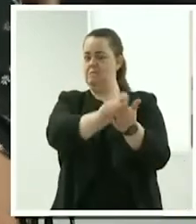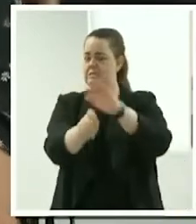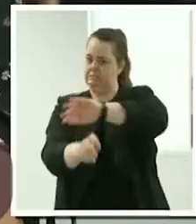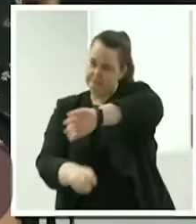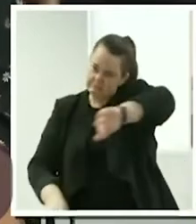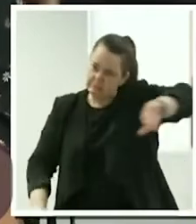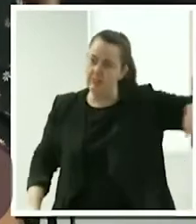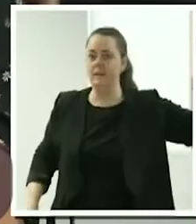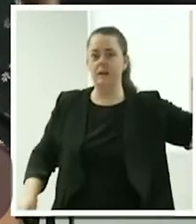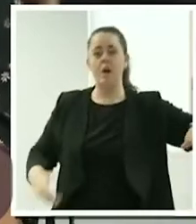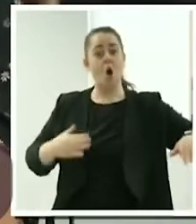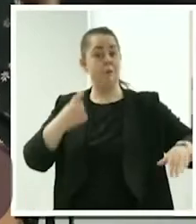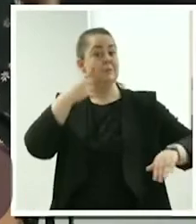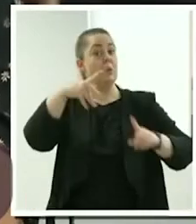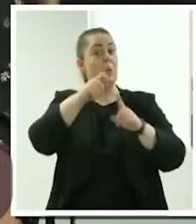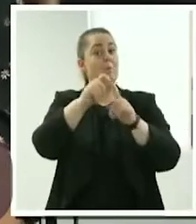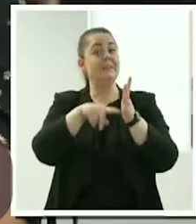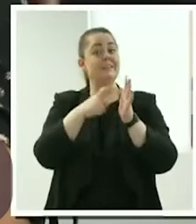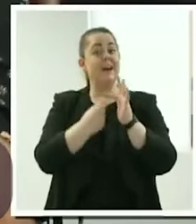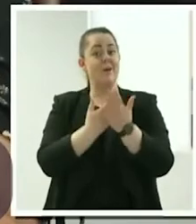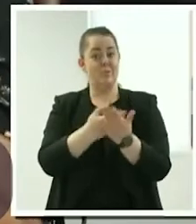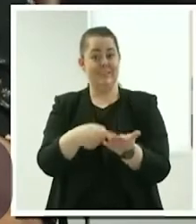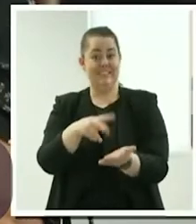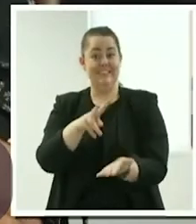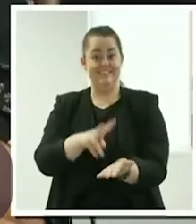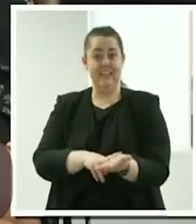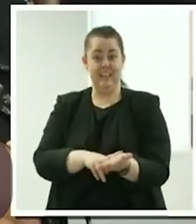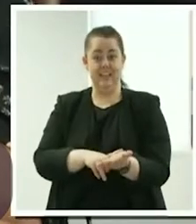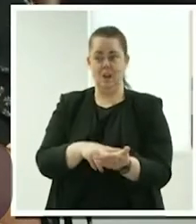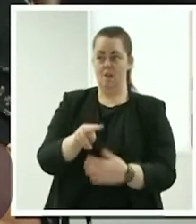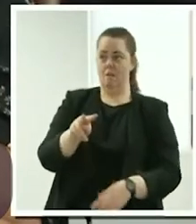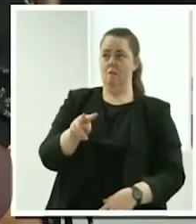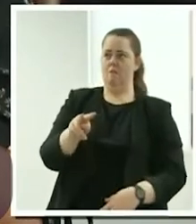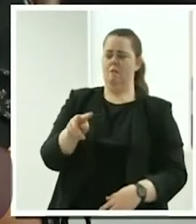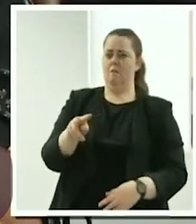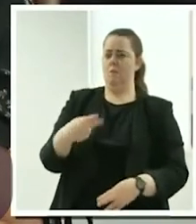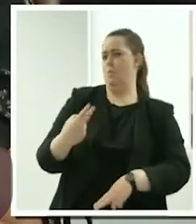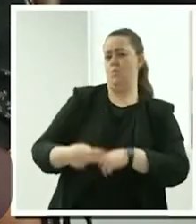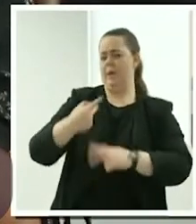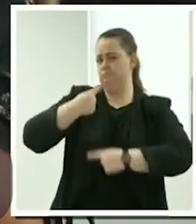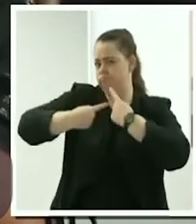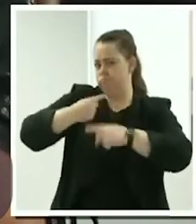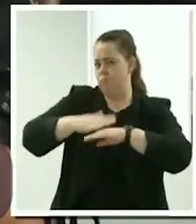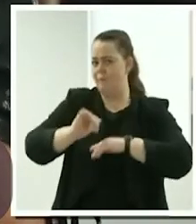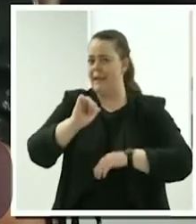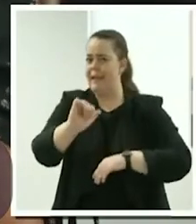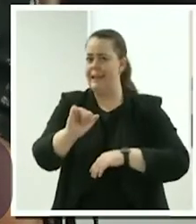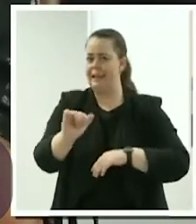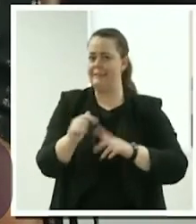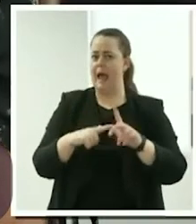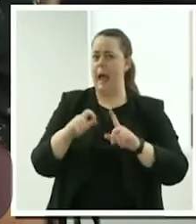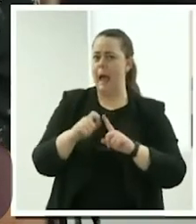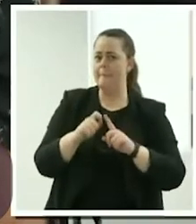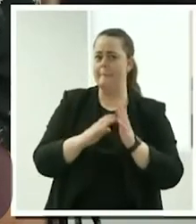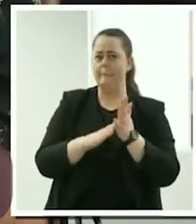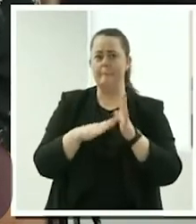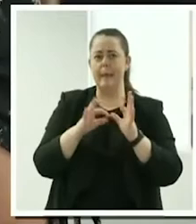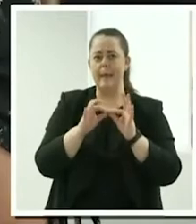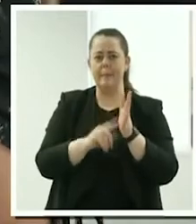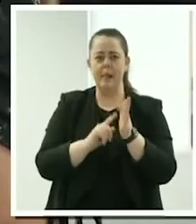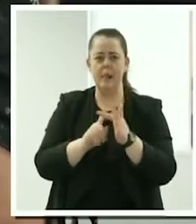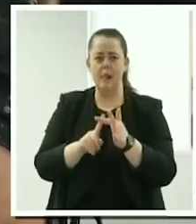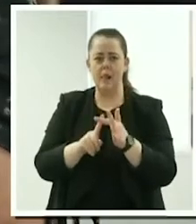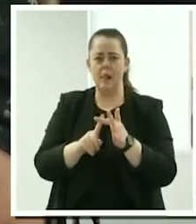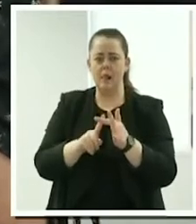and he just did a brief description on what Mabel does,